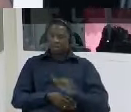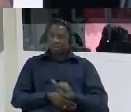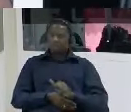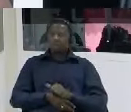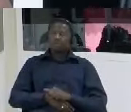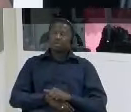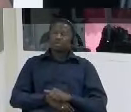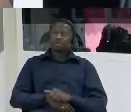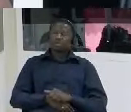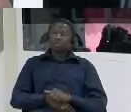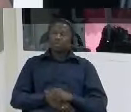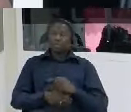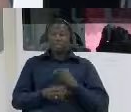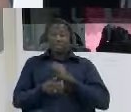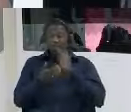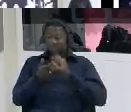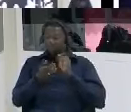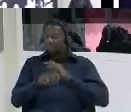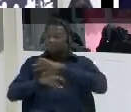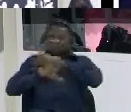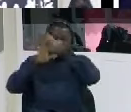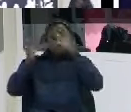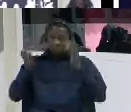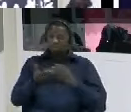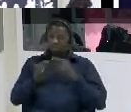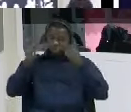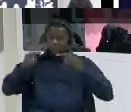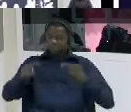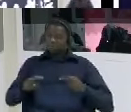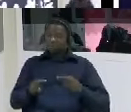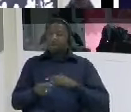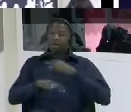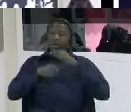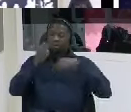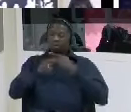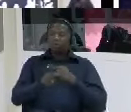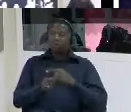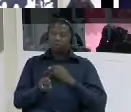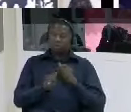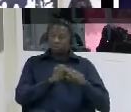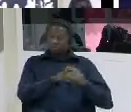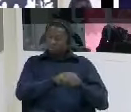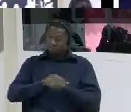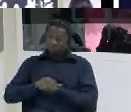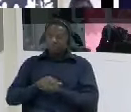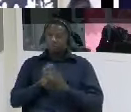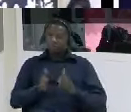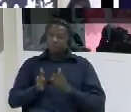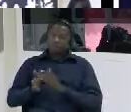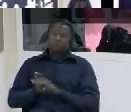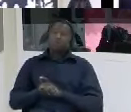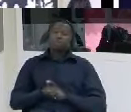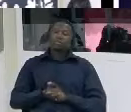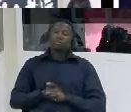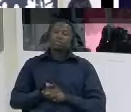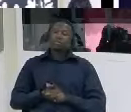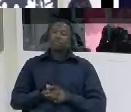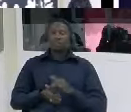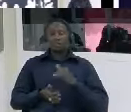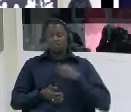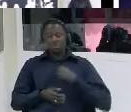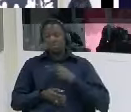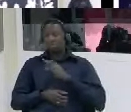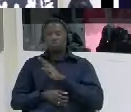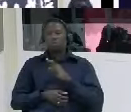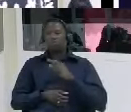write all what you know about the coup yes so i don't write anything they